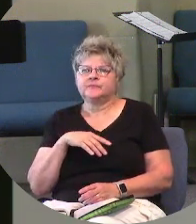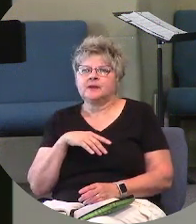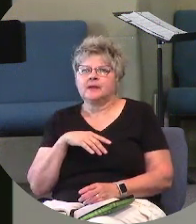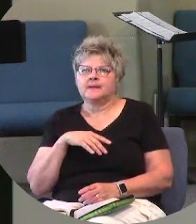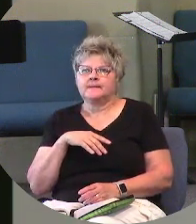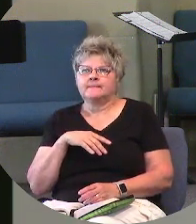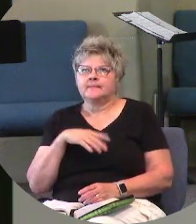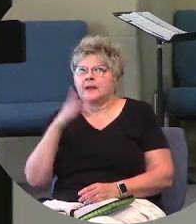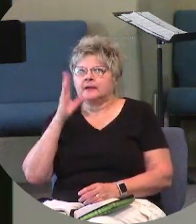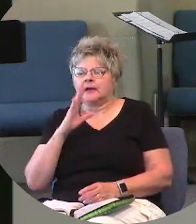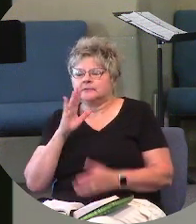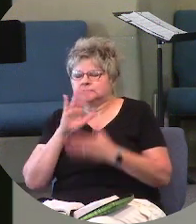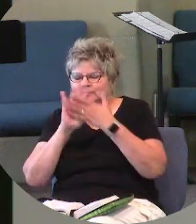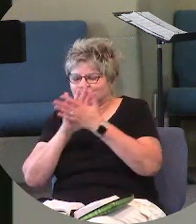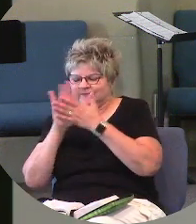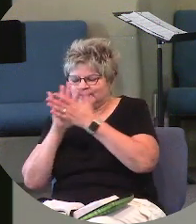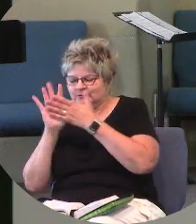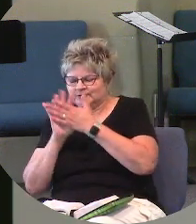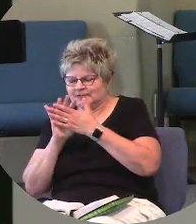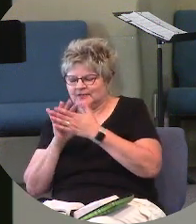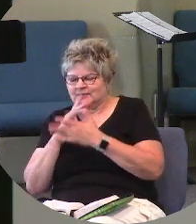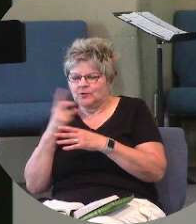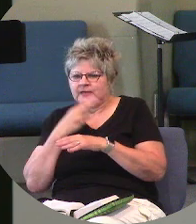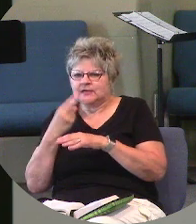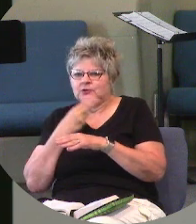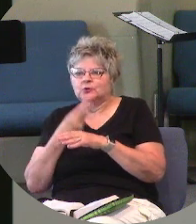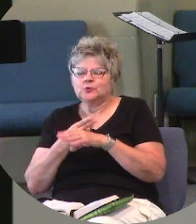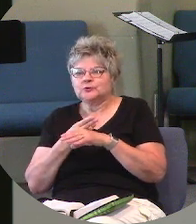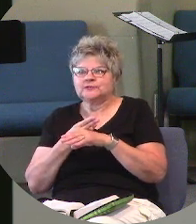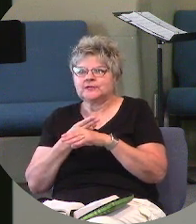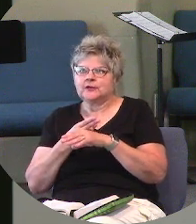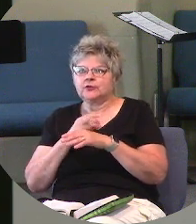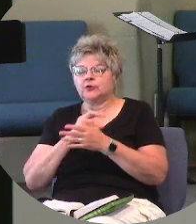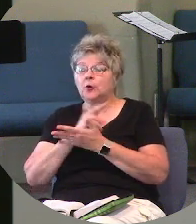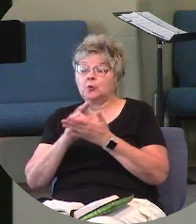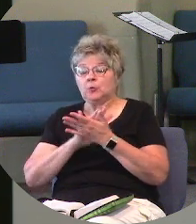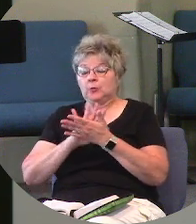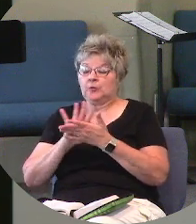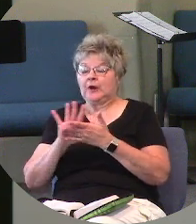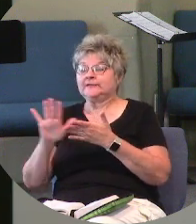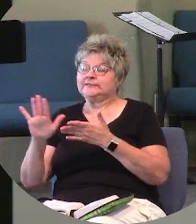oh God, I'm so confused. You only use the righteous